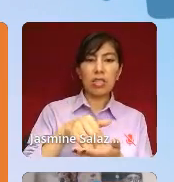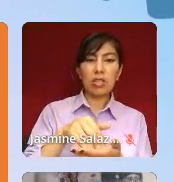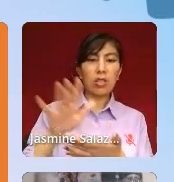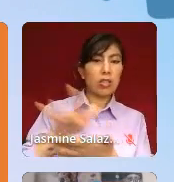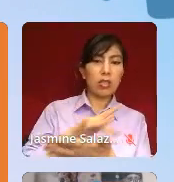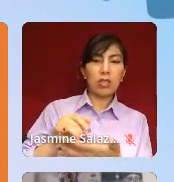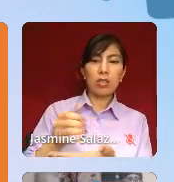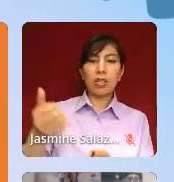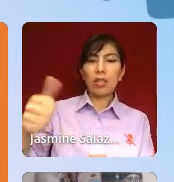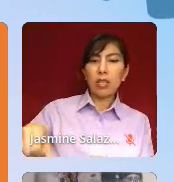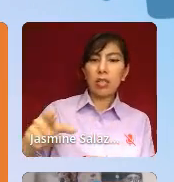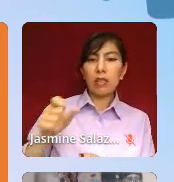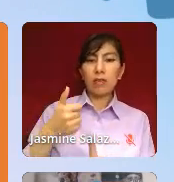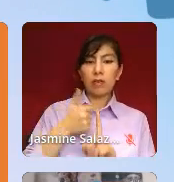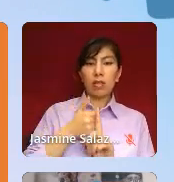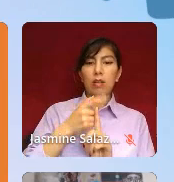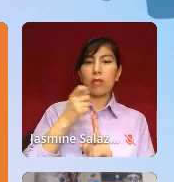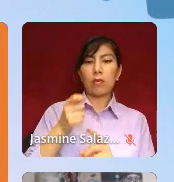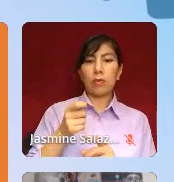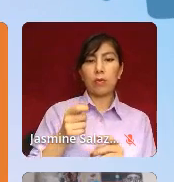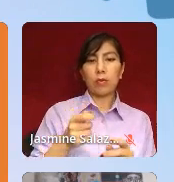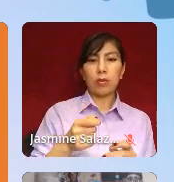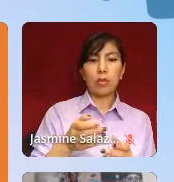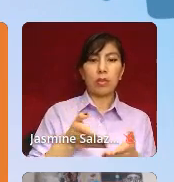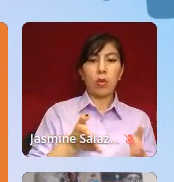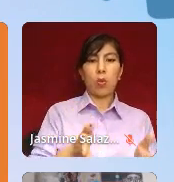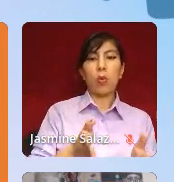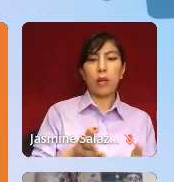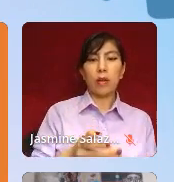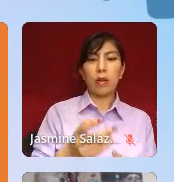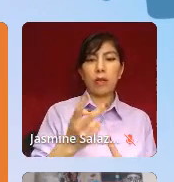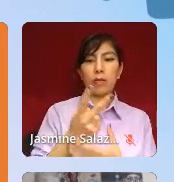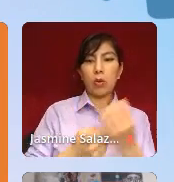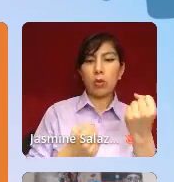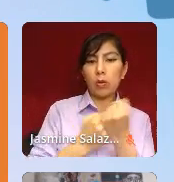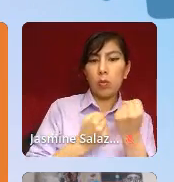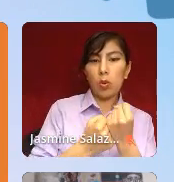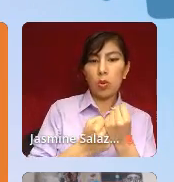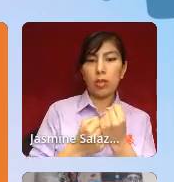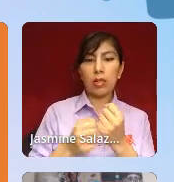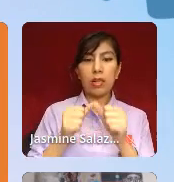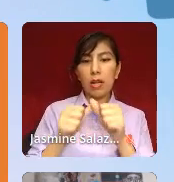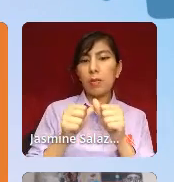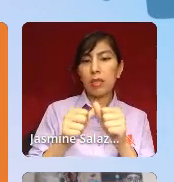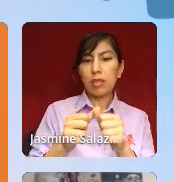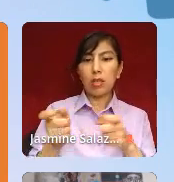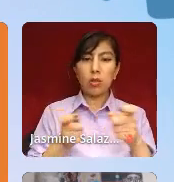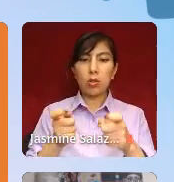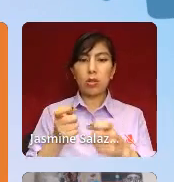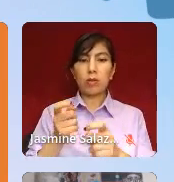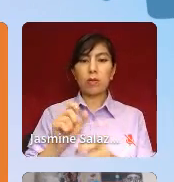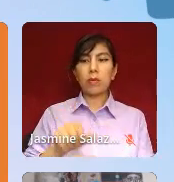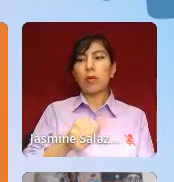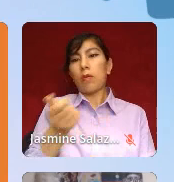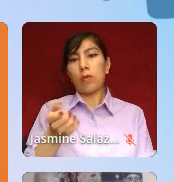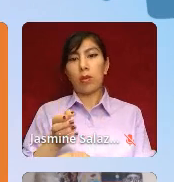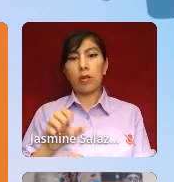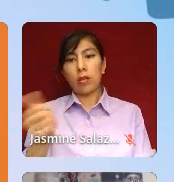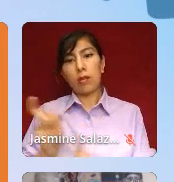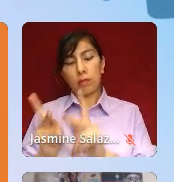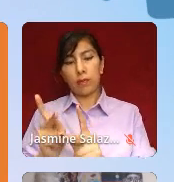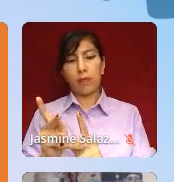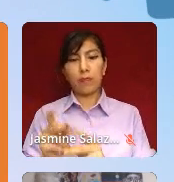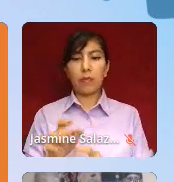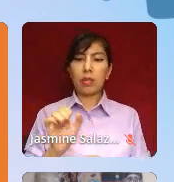self as a mechanism for both supporting and maintaining control over others. So this looks like avoiding help or being cared for, always